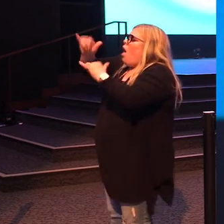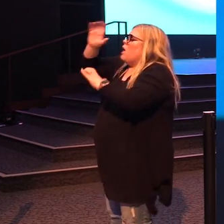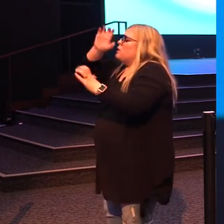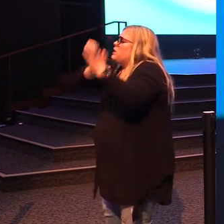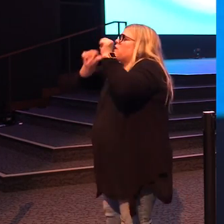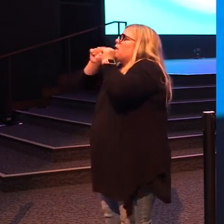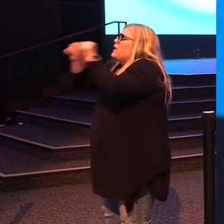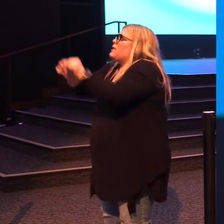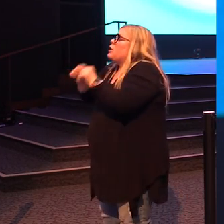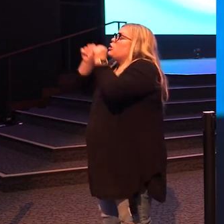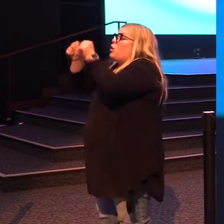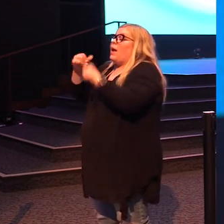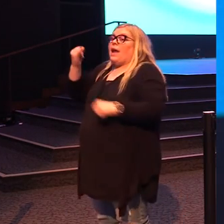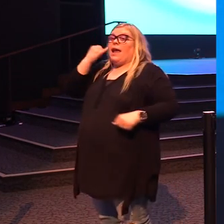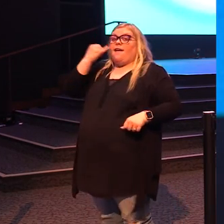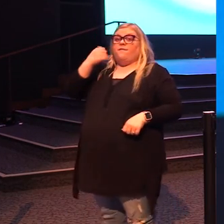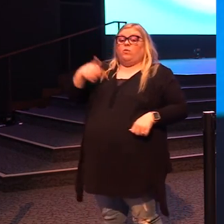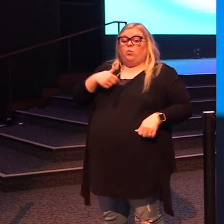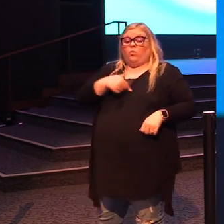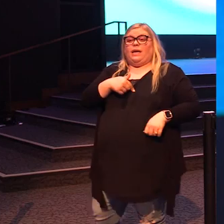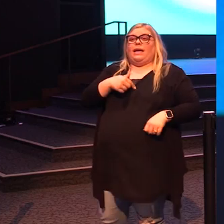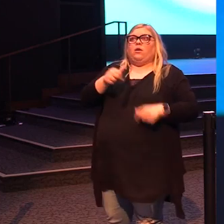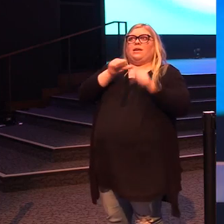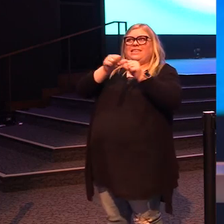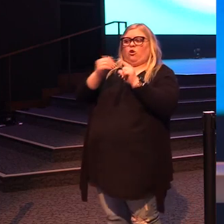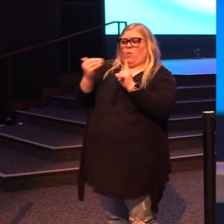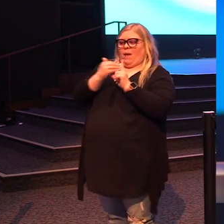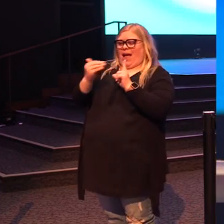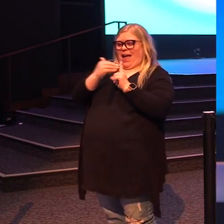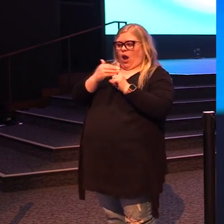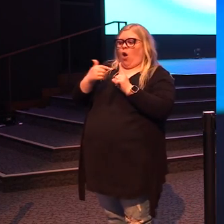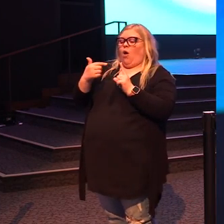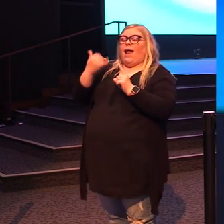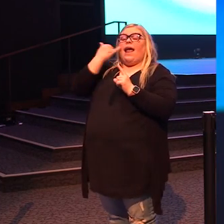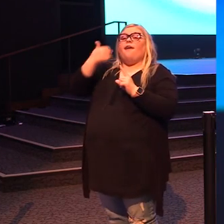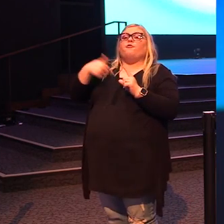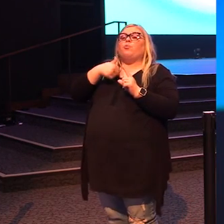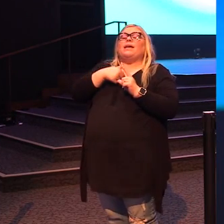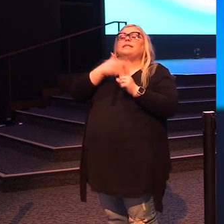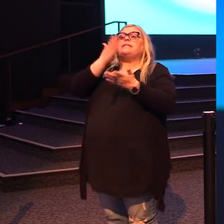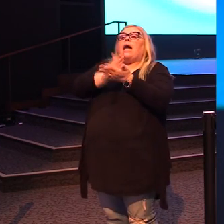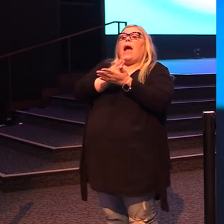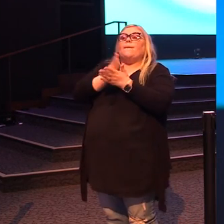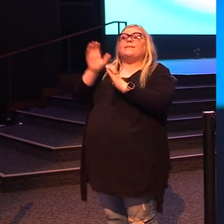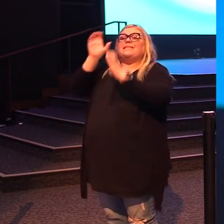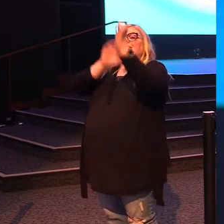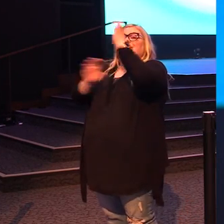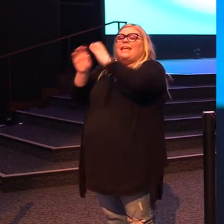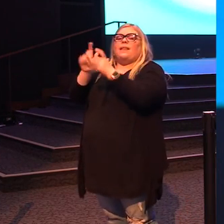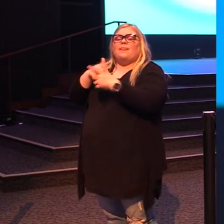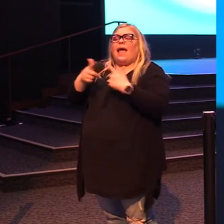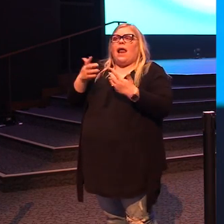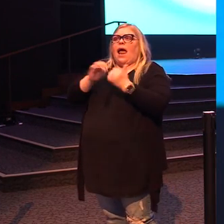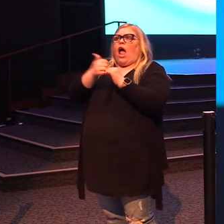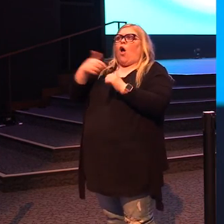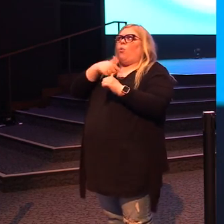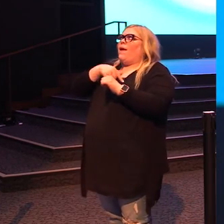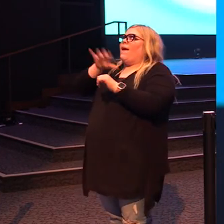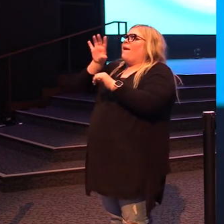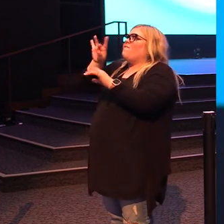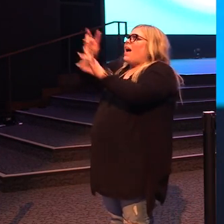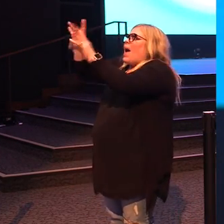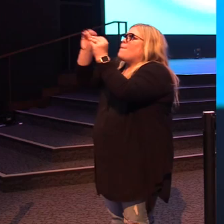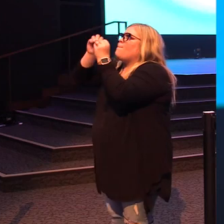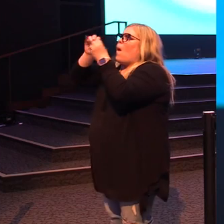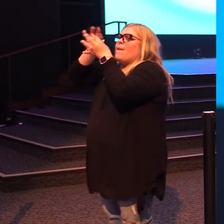And if we stop reminding ourselves we are seekers, then we stop going on the pursuit of finding out everything there is to know